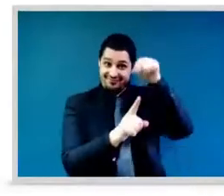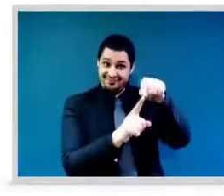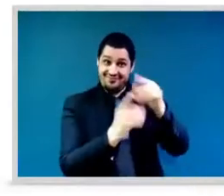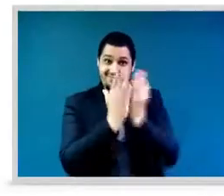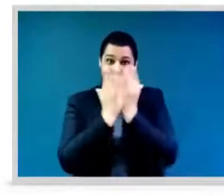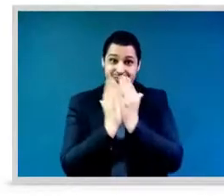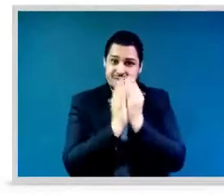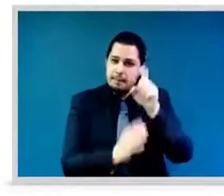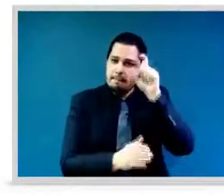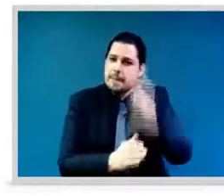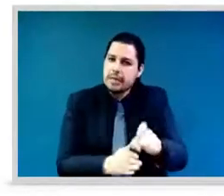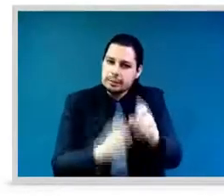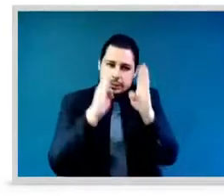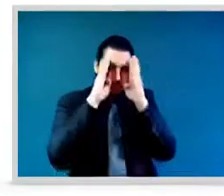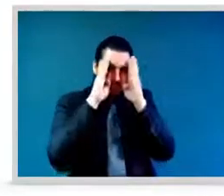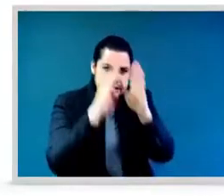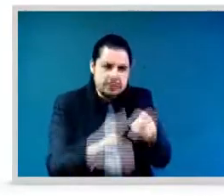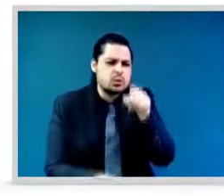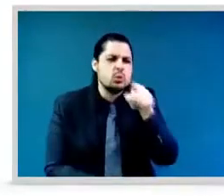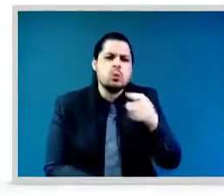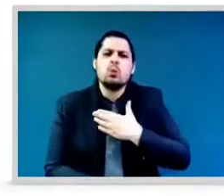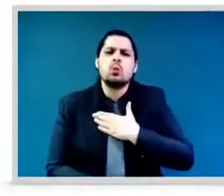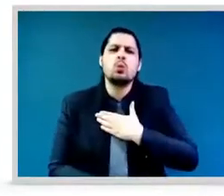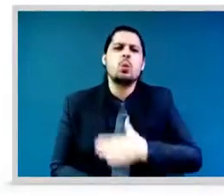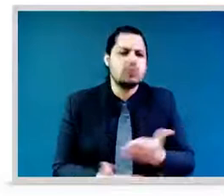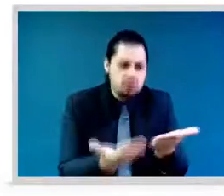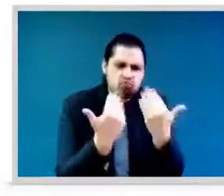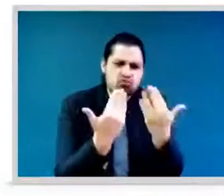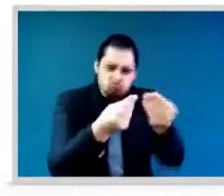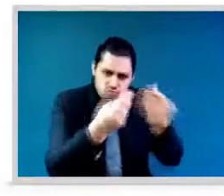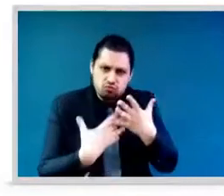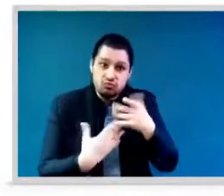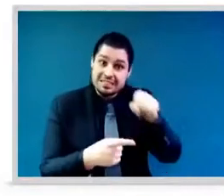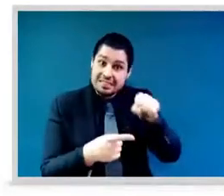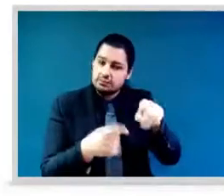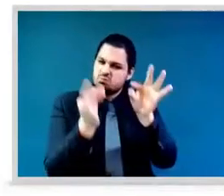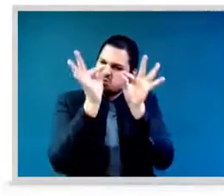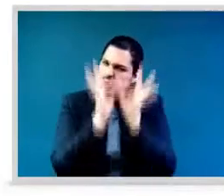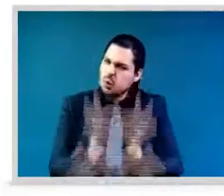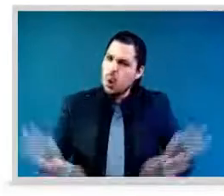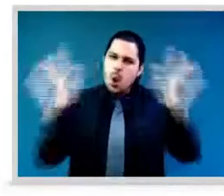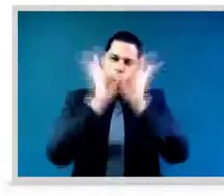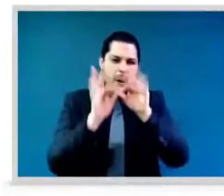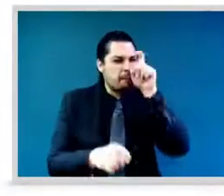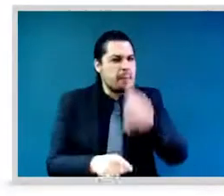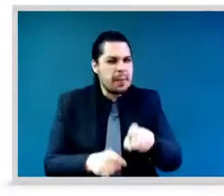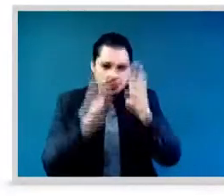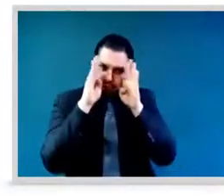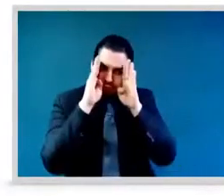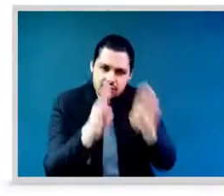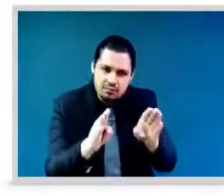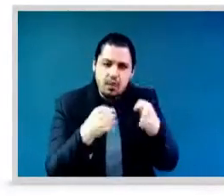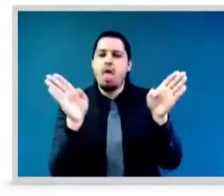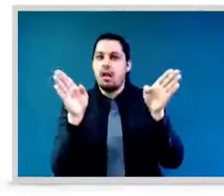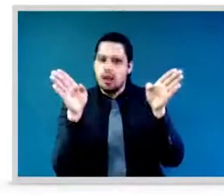are heard in the necessary policies and changes that need to prevent this